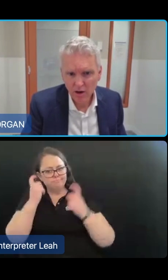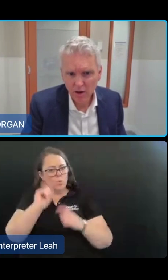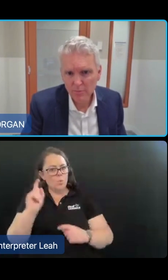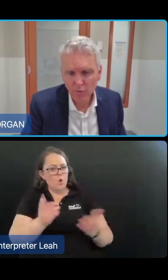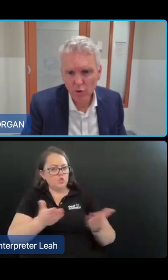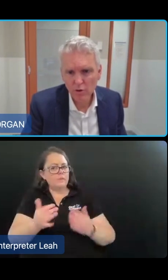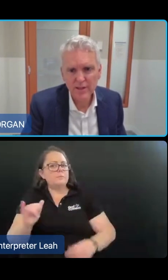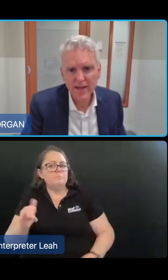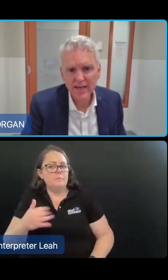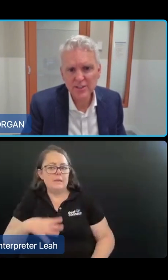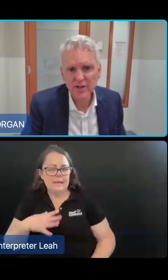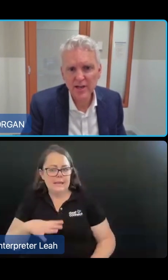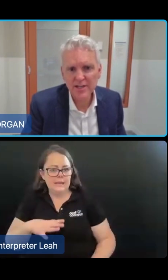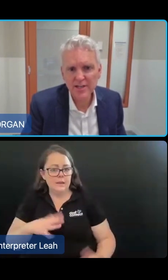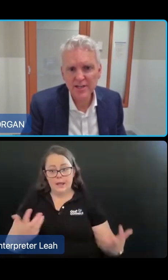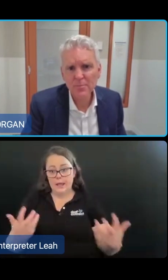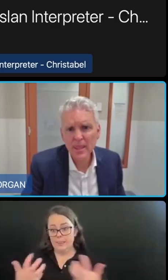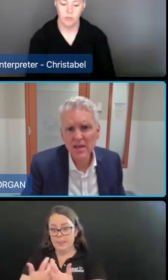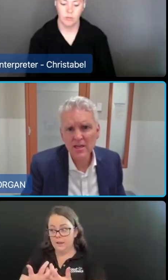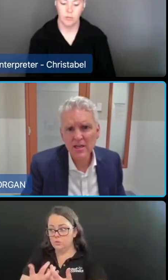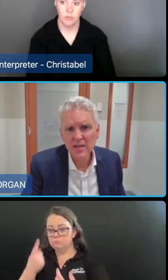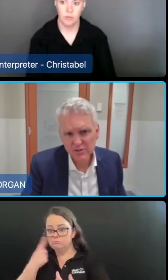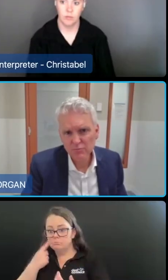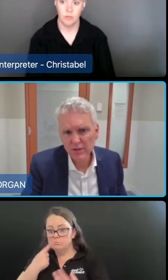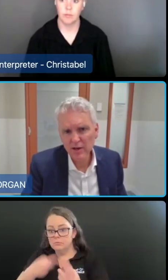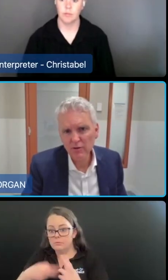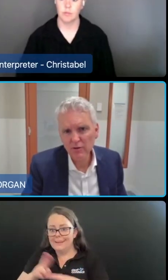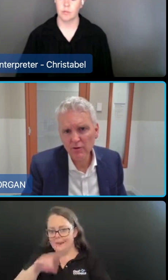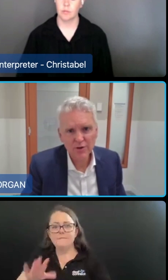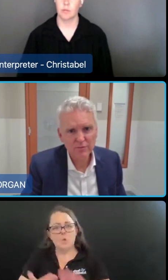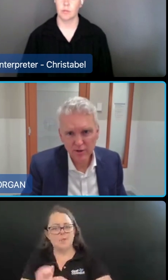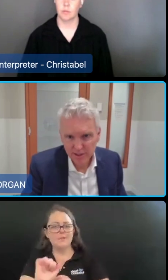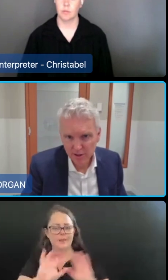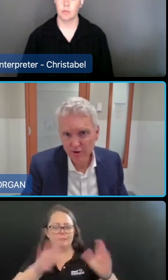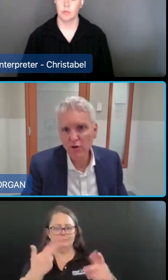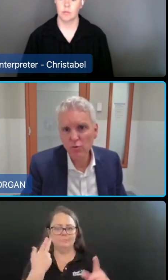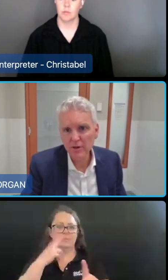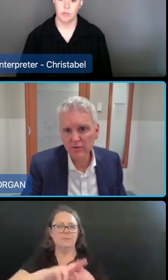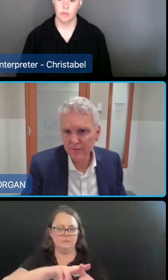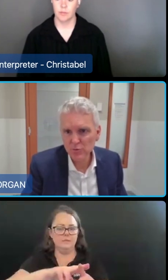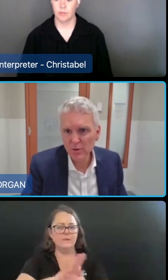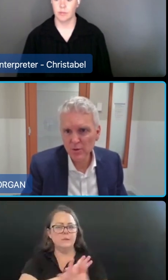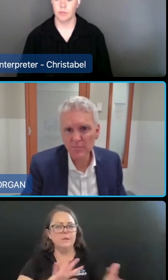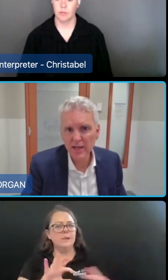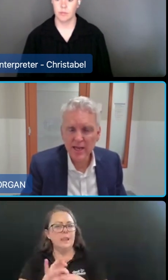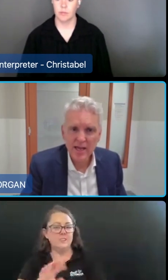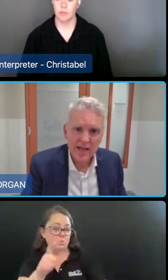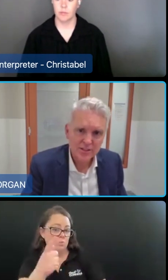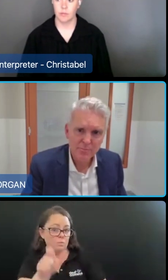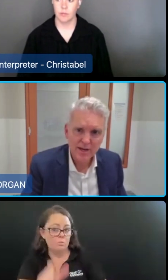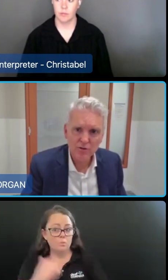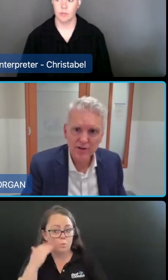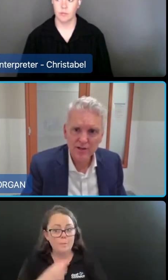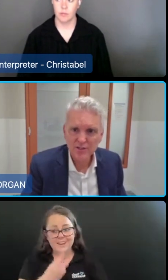aligns to what could be afforded within their classification. So this relates from a 93 year old woman lives with her family